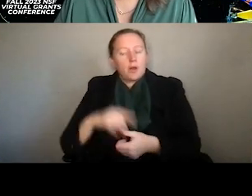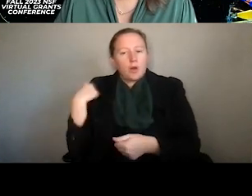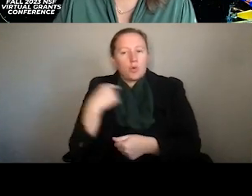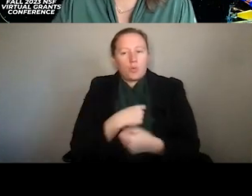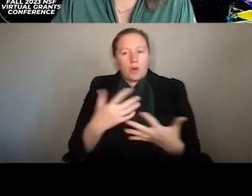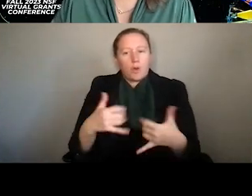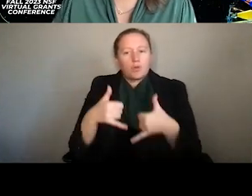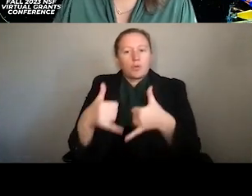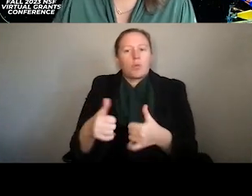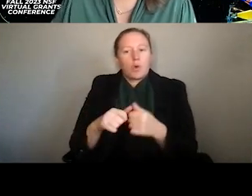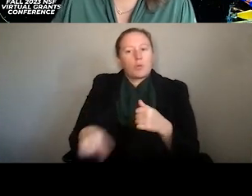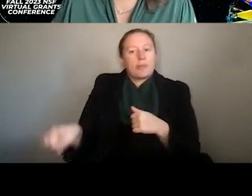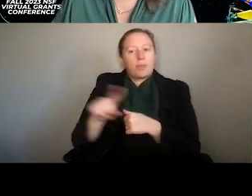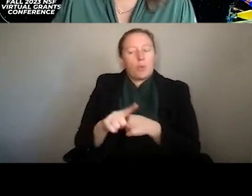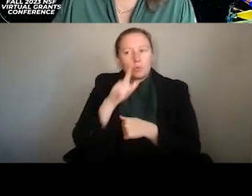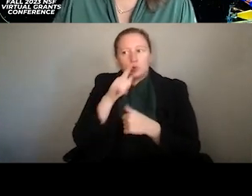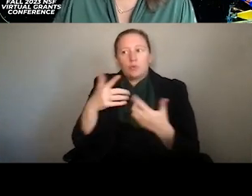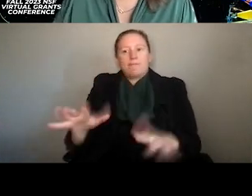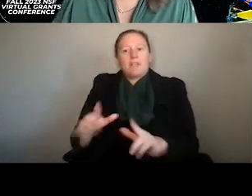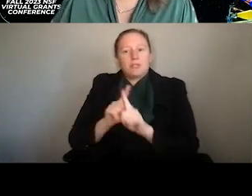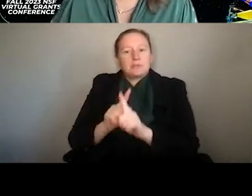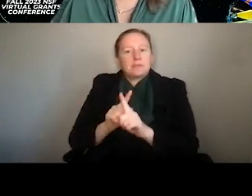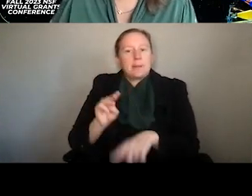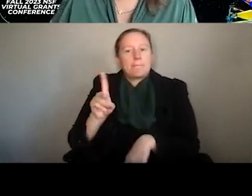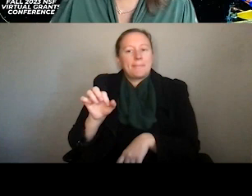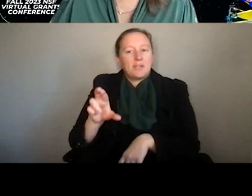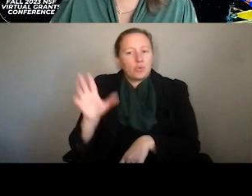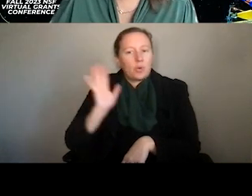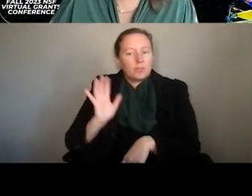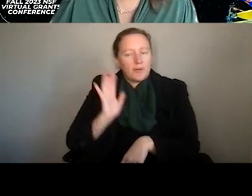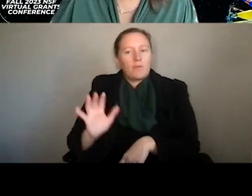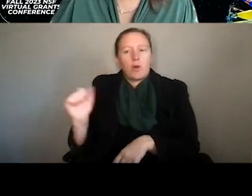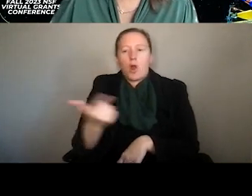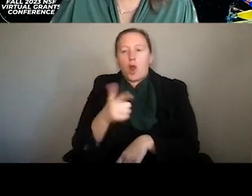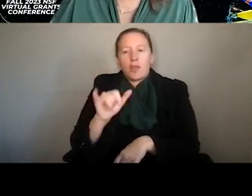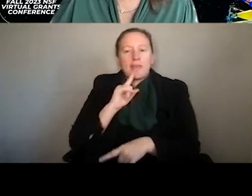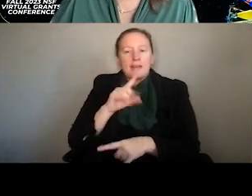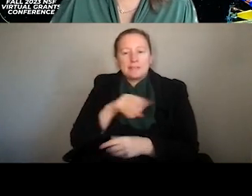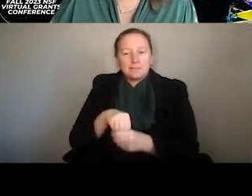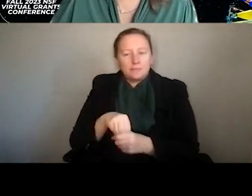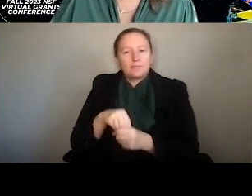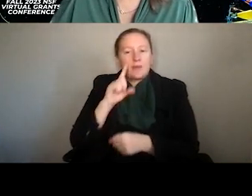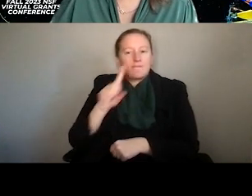mentorship. All of this and more goes into our decision making across the directorate for geosciences.